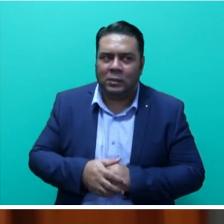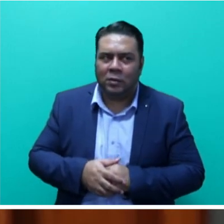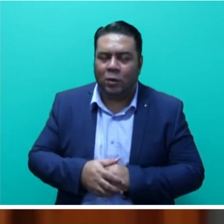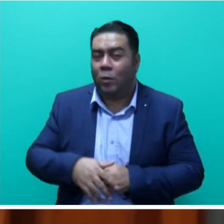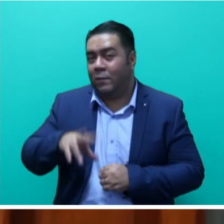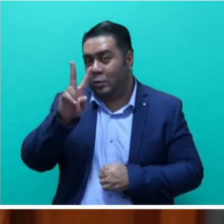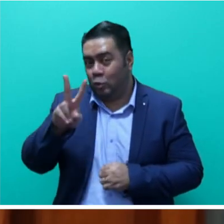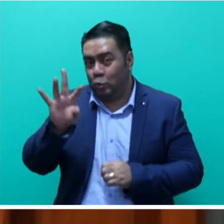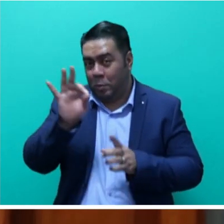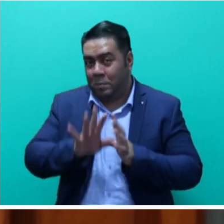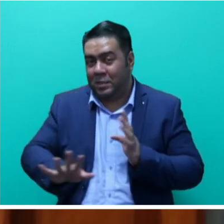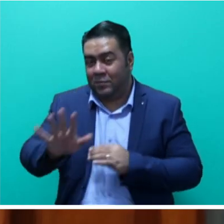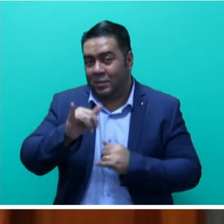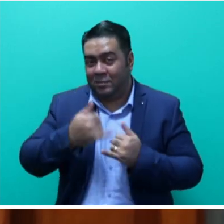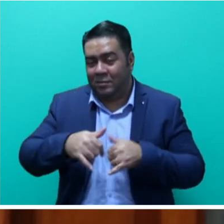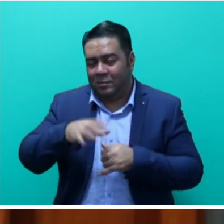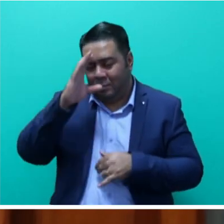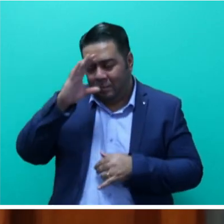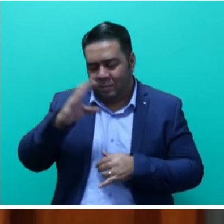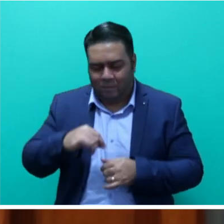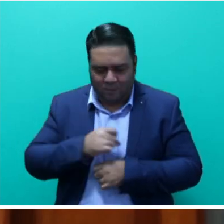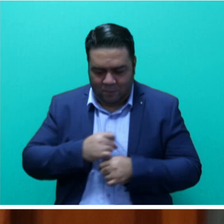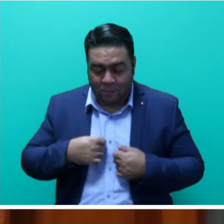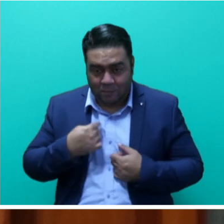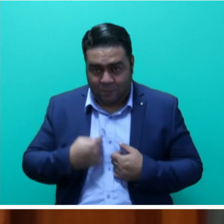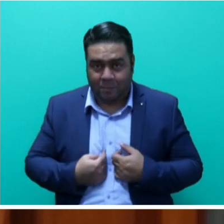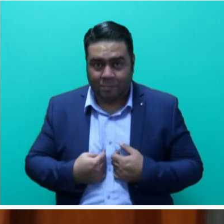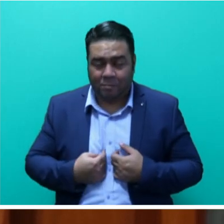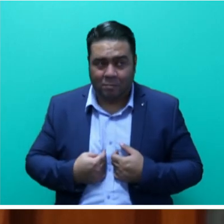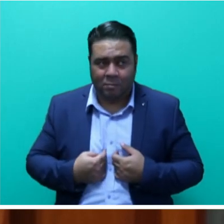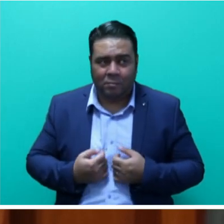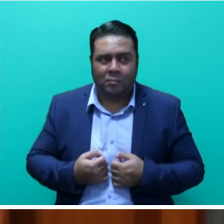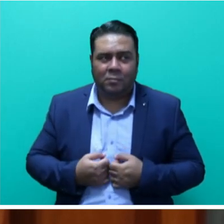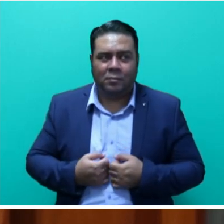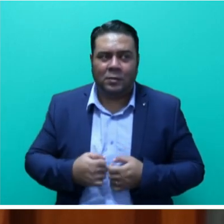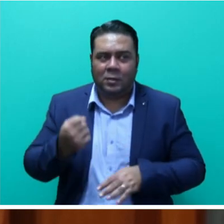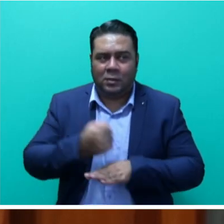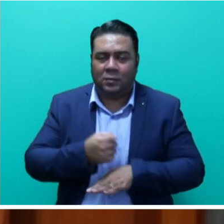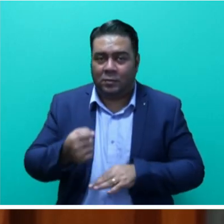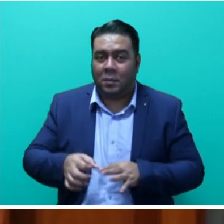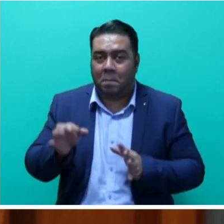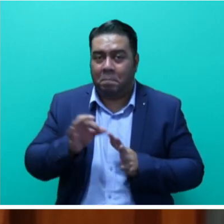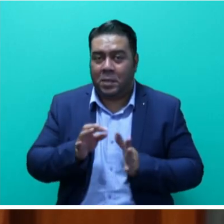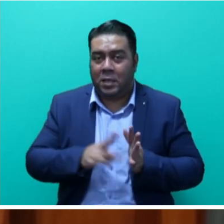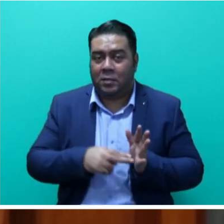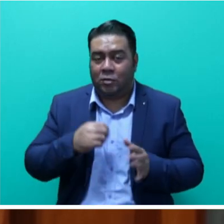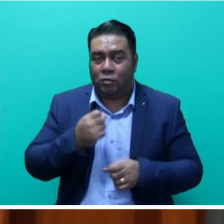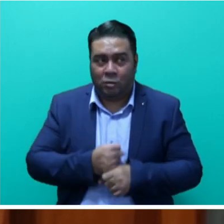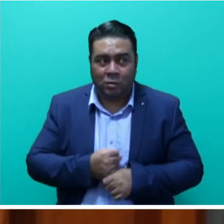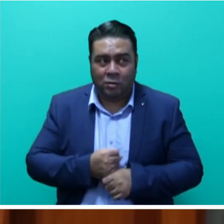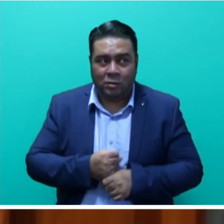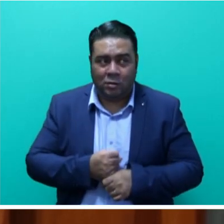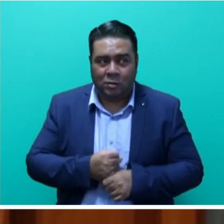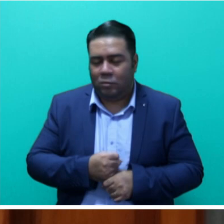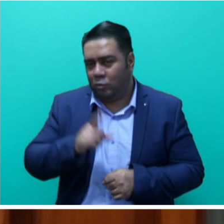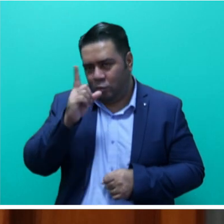Island countries that were invited, ourselves and the government of Papua New Guinea. My colleague could